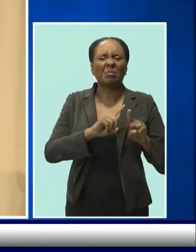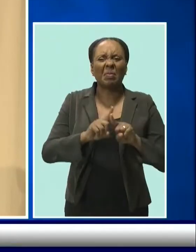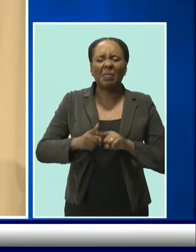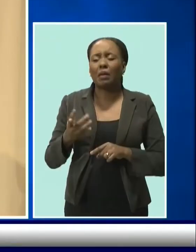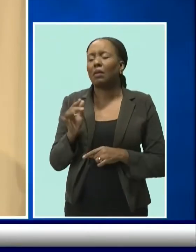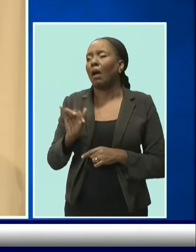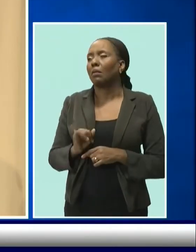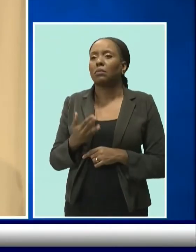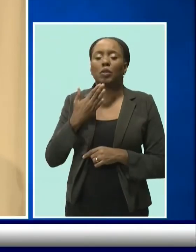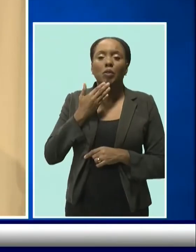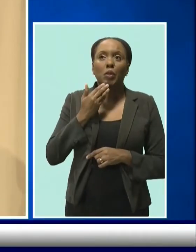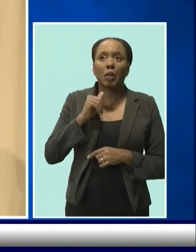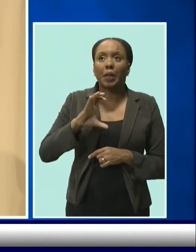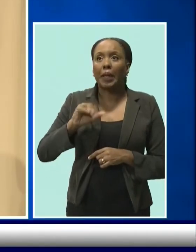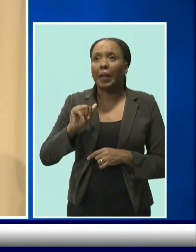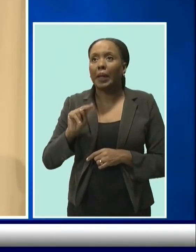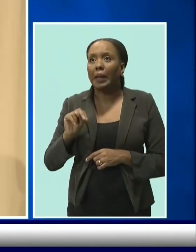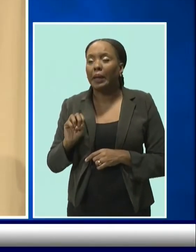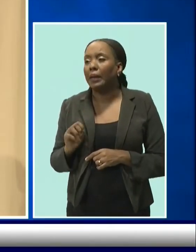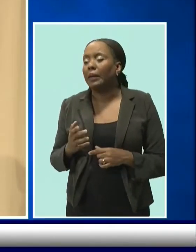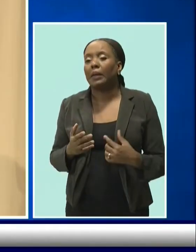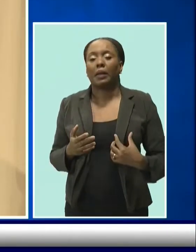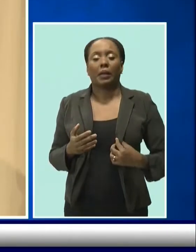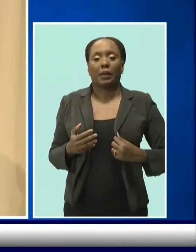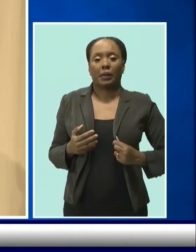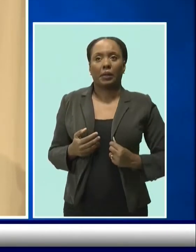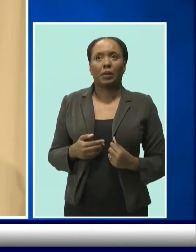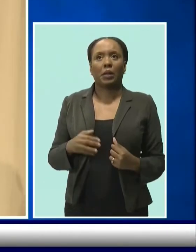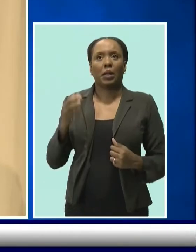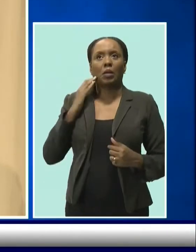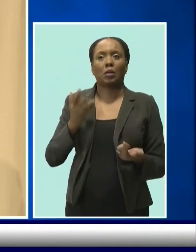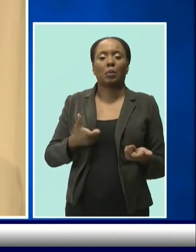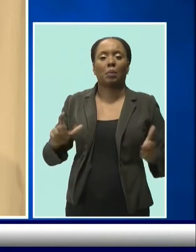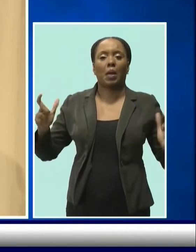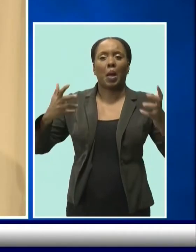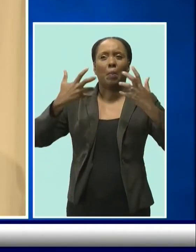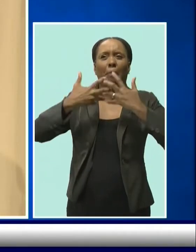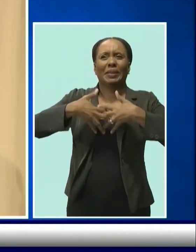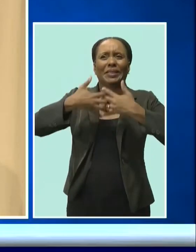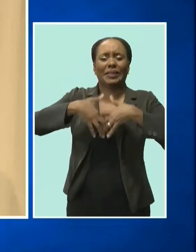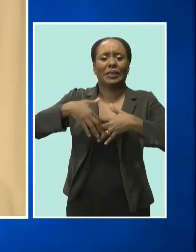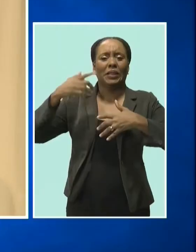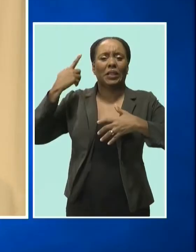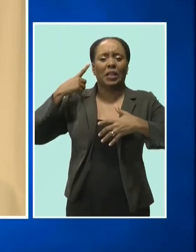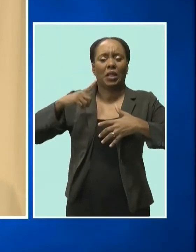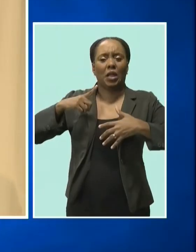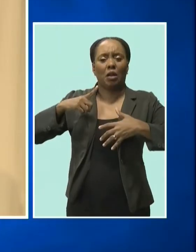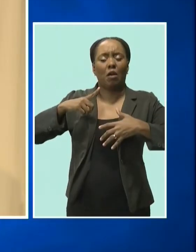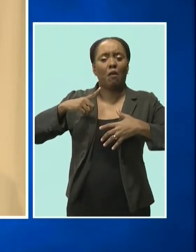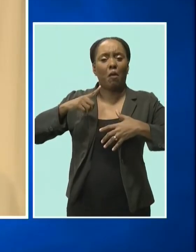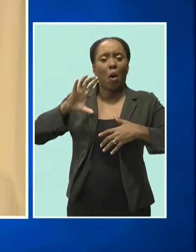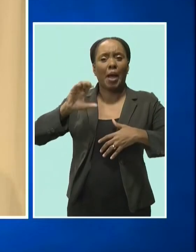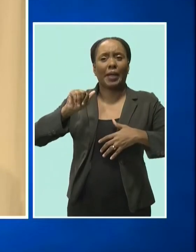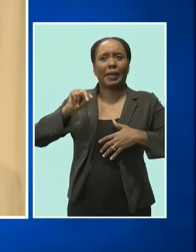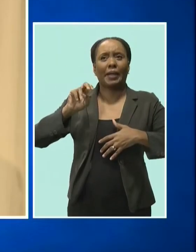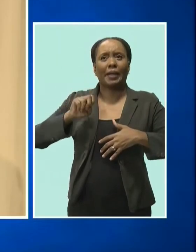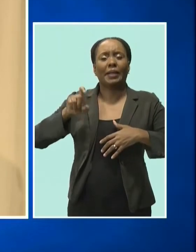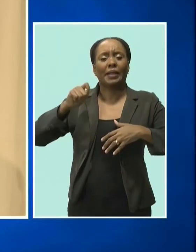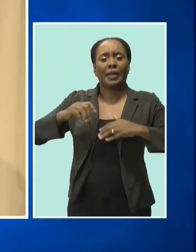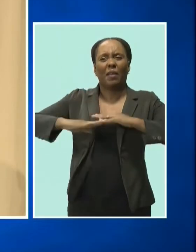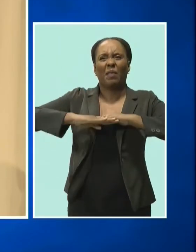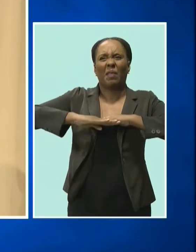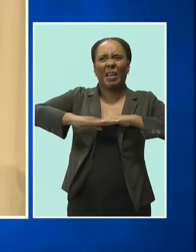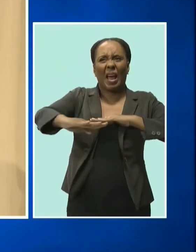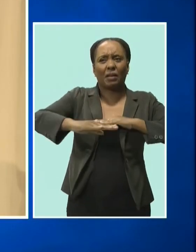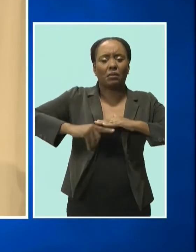sugar cane. The big machines that cut the cane need flat land. Brazil has become